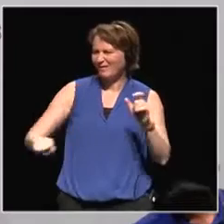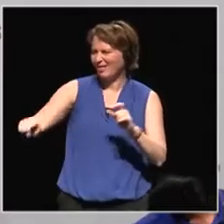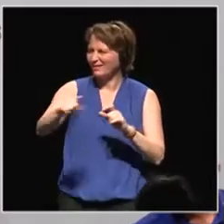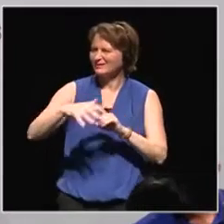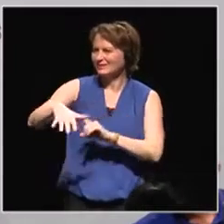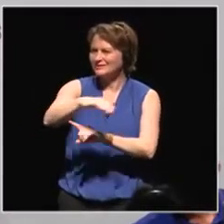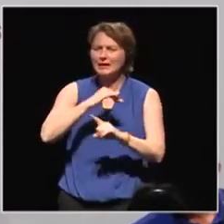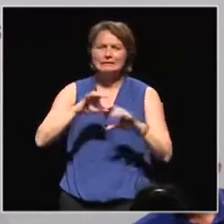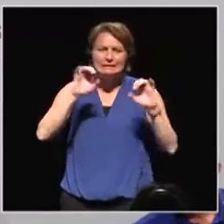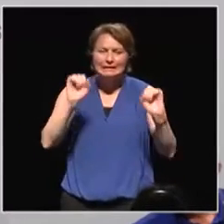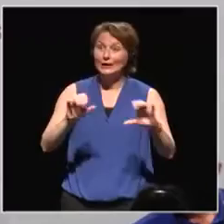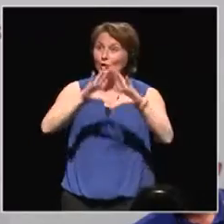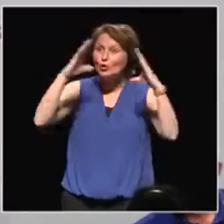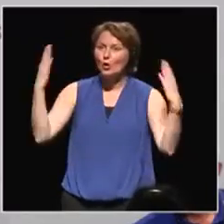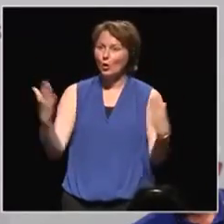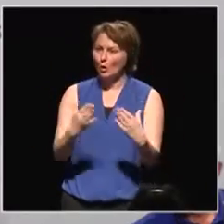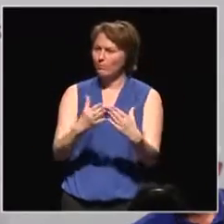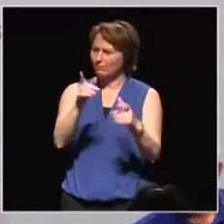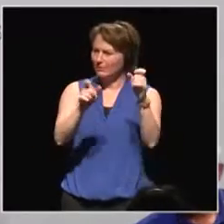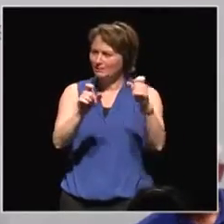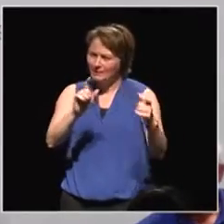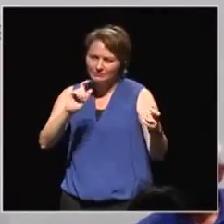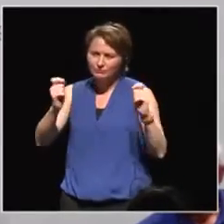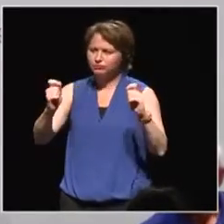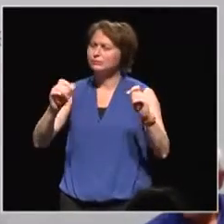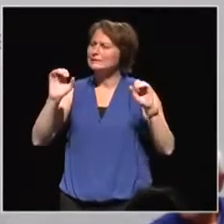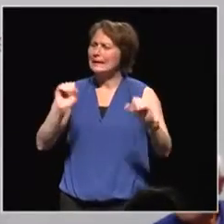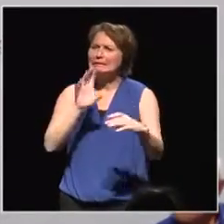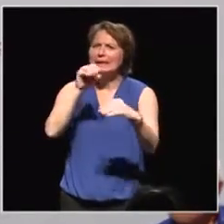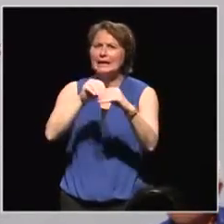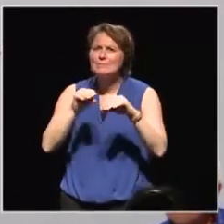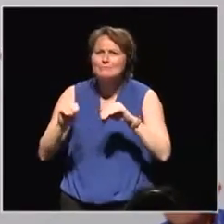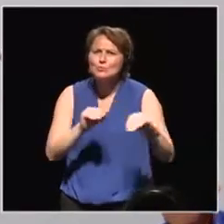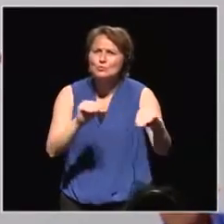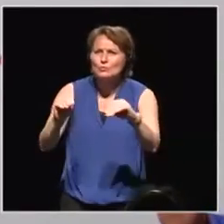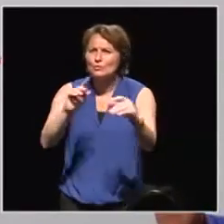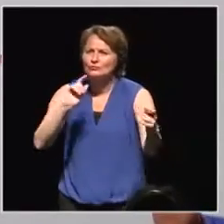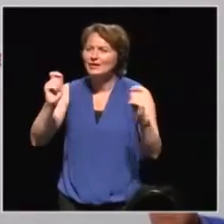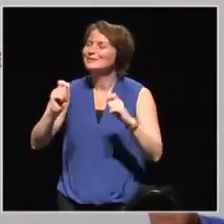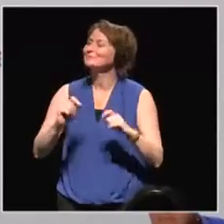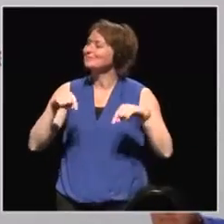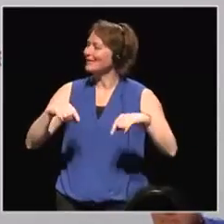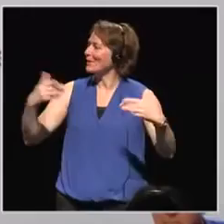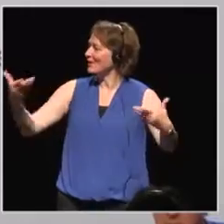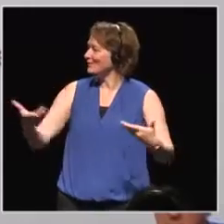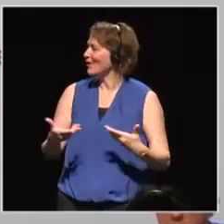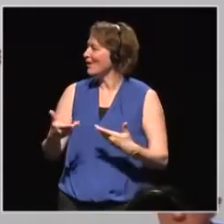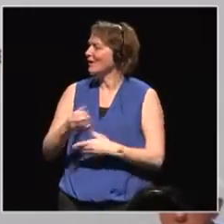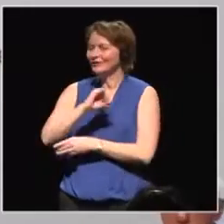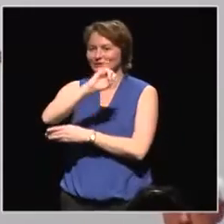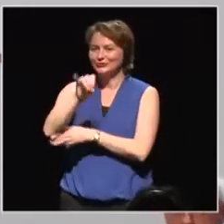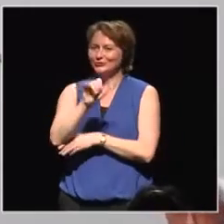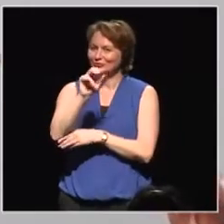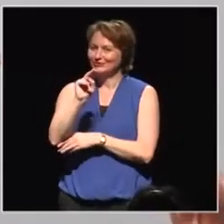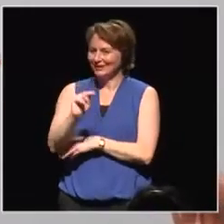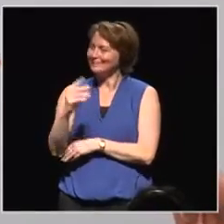might be an example of what global citizenship can be, I invite Gene with Eddie O'Loughlin to come